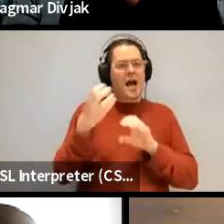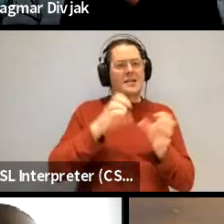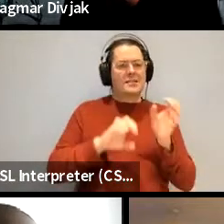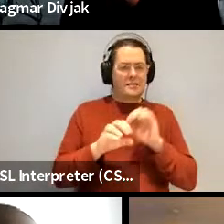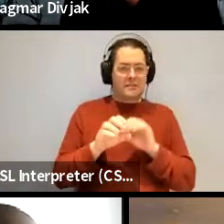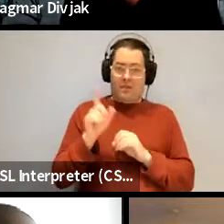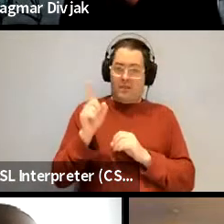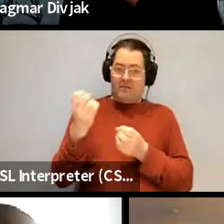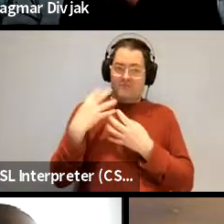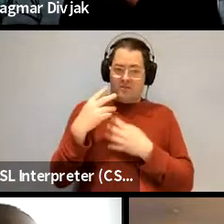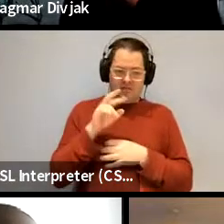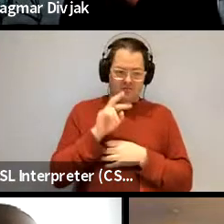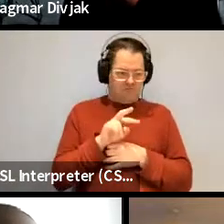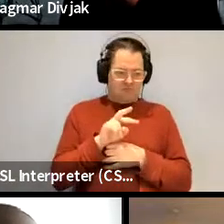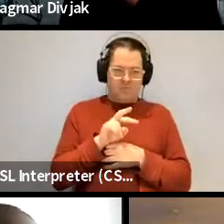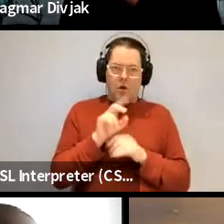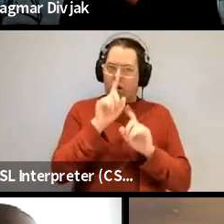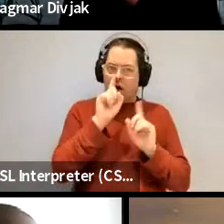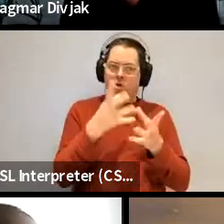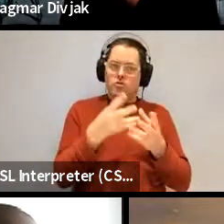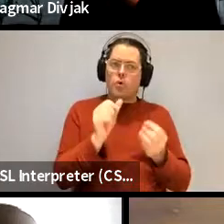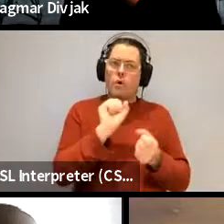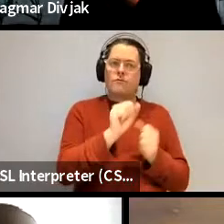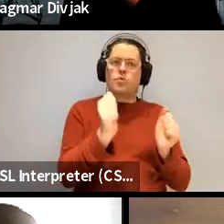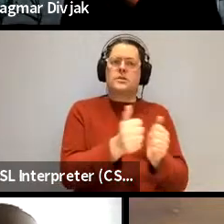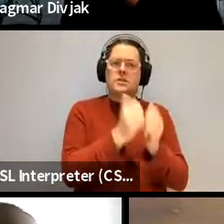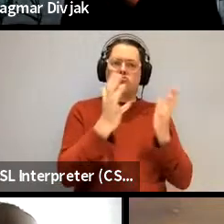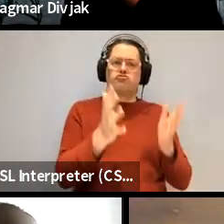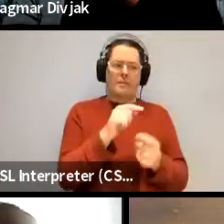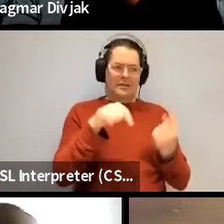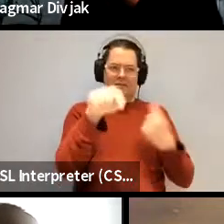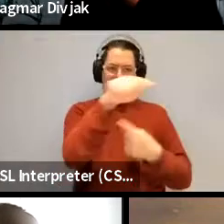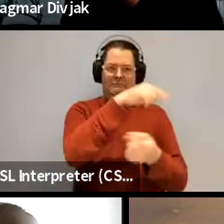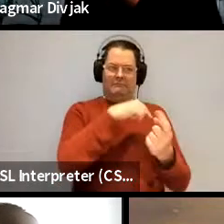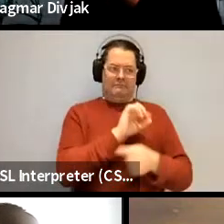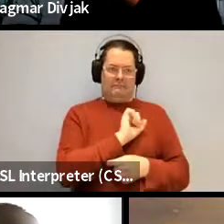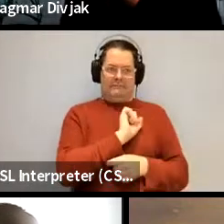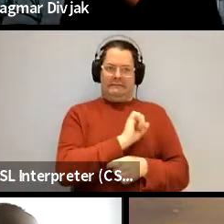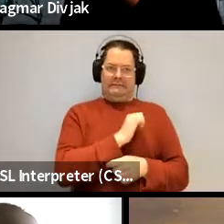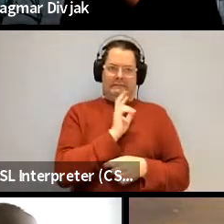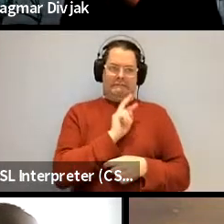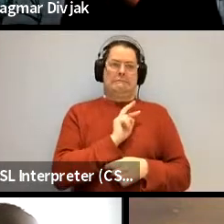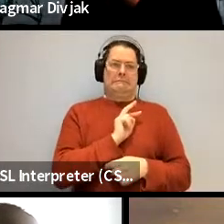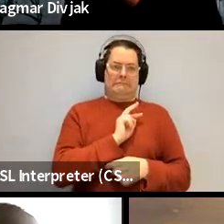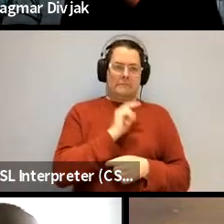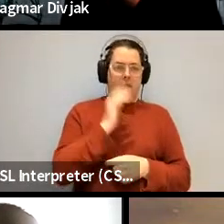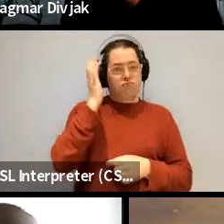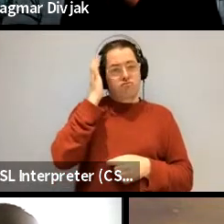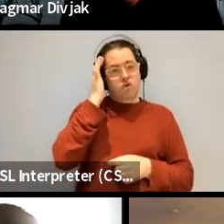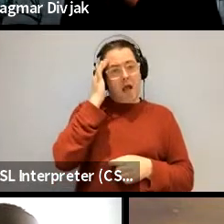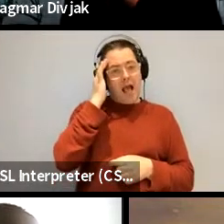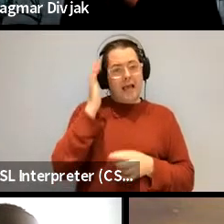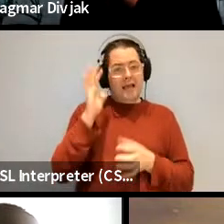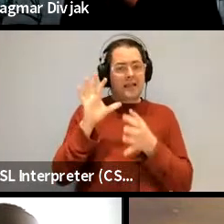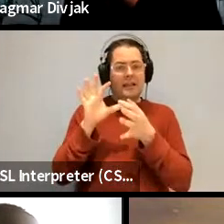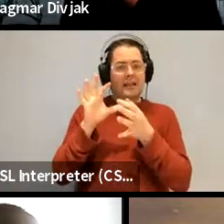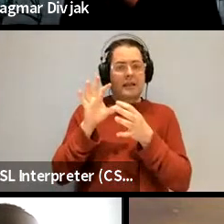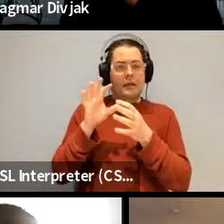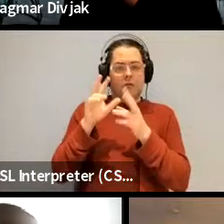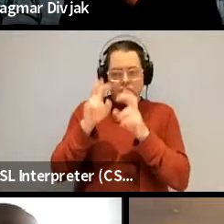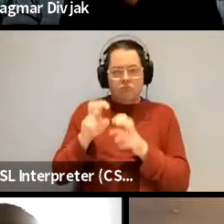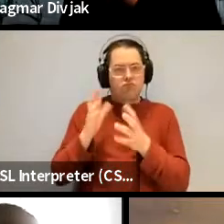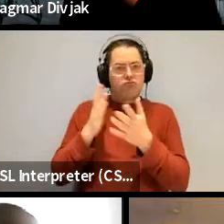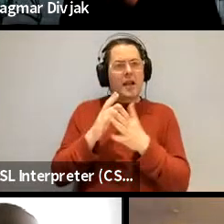said to me we can never solve your disagreements in linguistics that what we know about the brain is a very it's very very